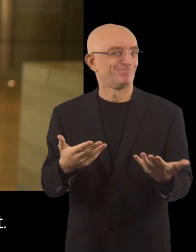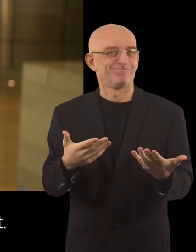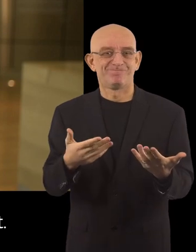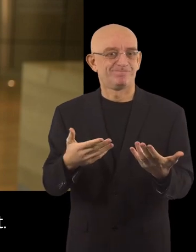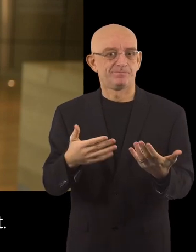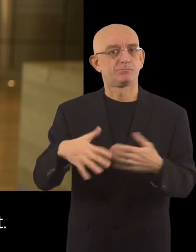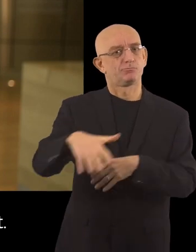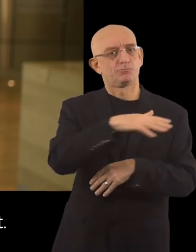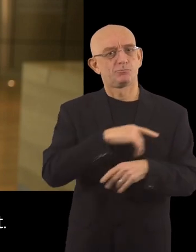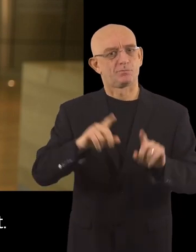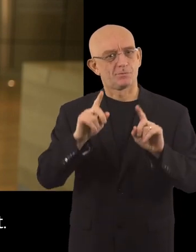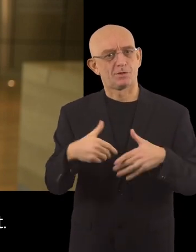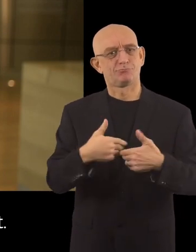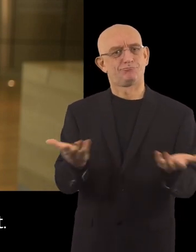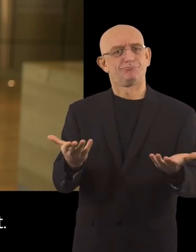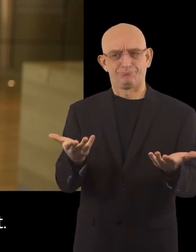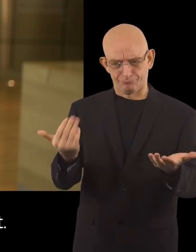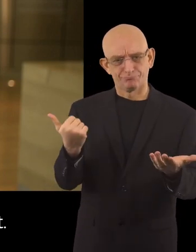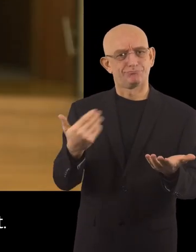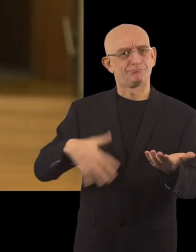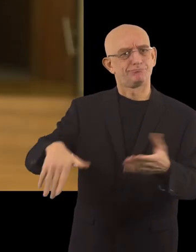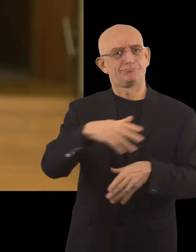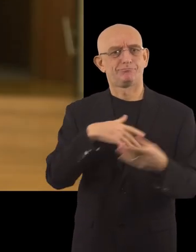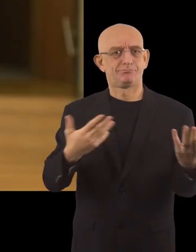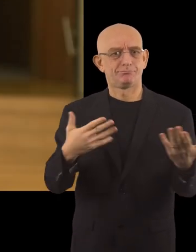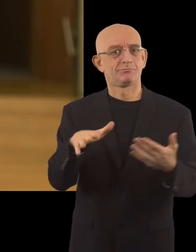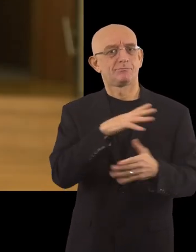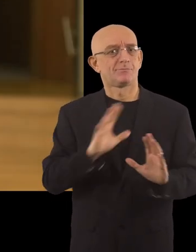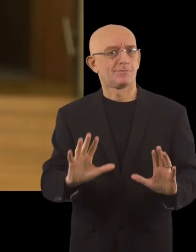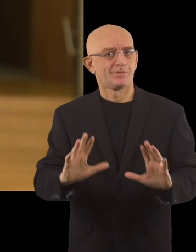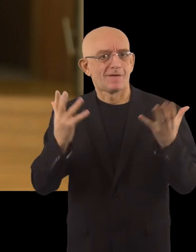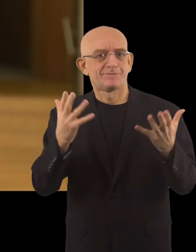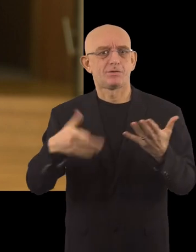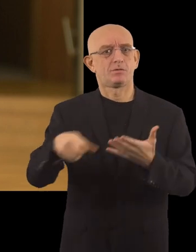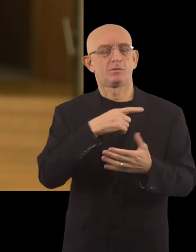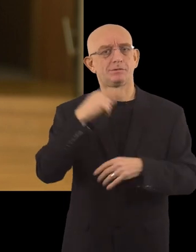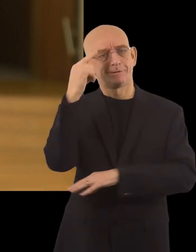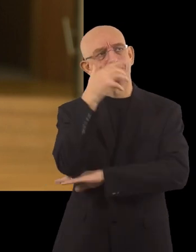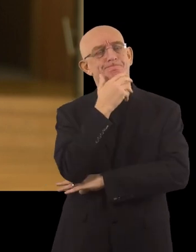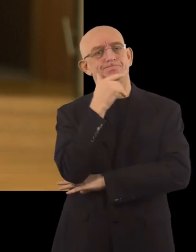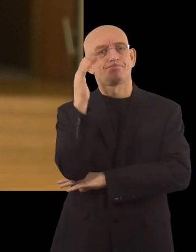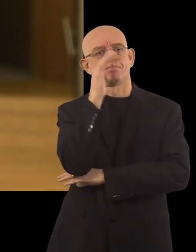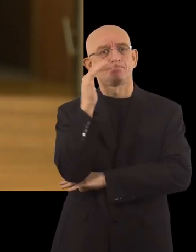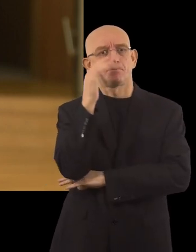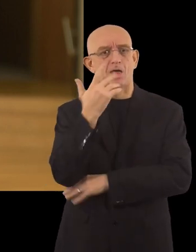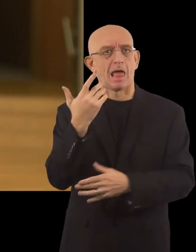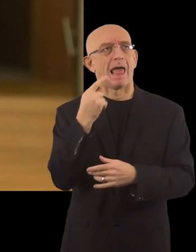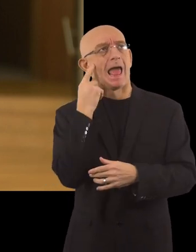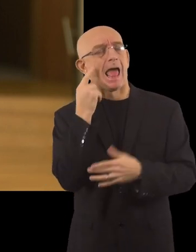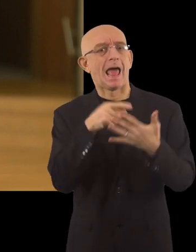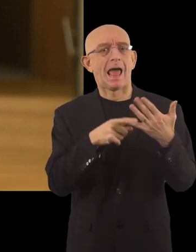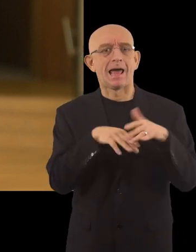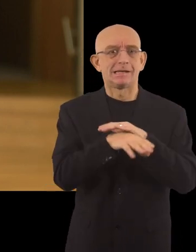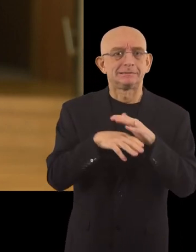Society should be accessible by default. In our daily lives, we should not be asking ourselves about the